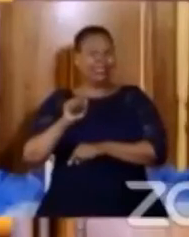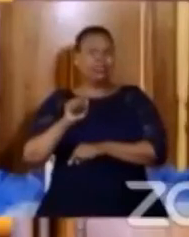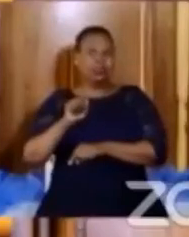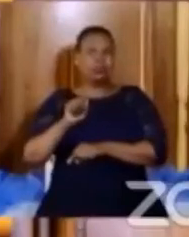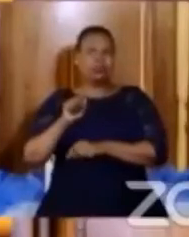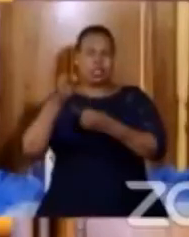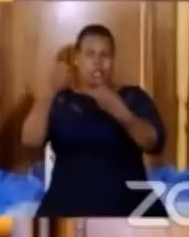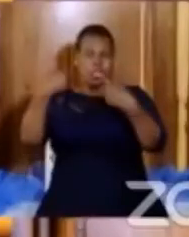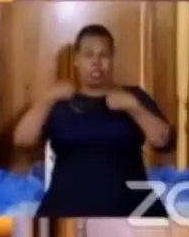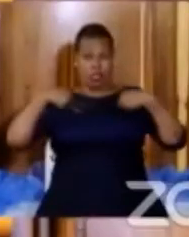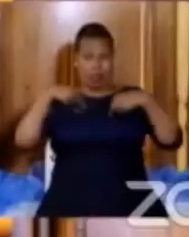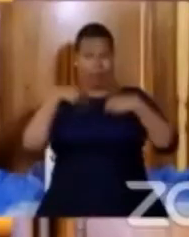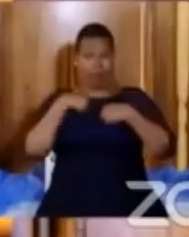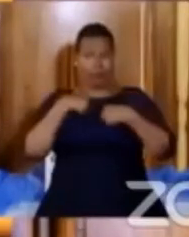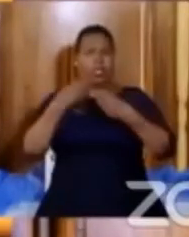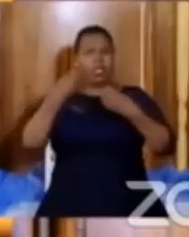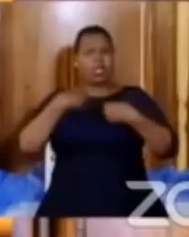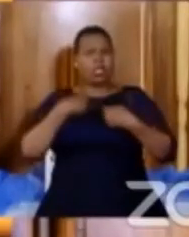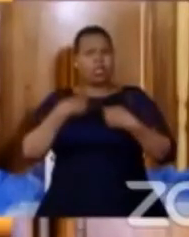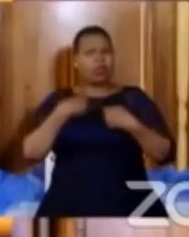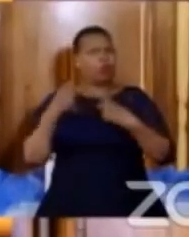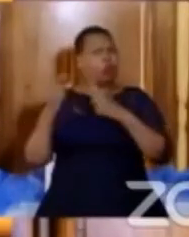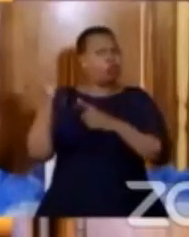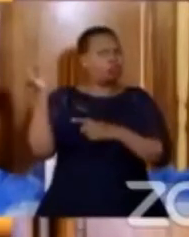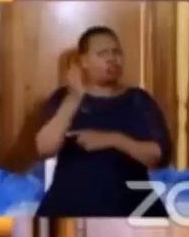the full words that gave us hope. He